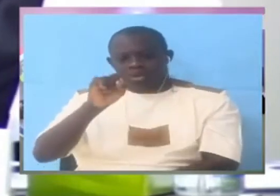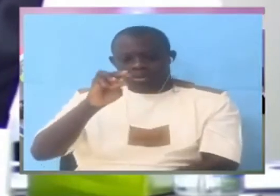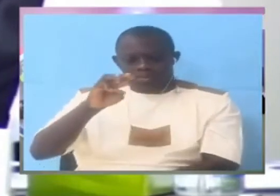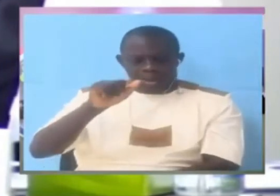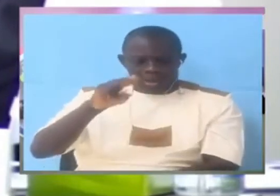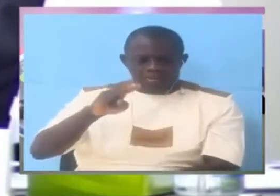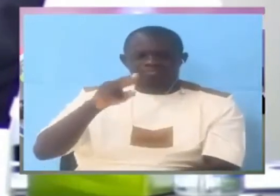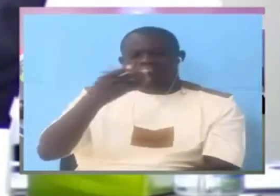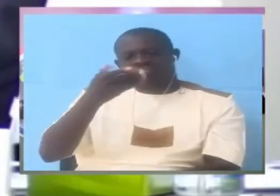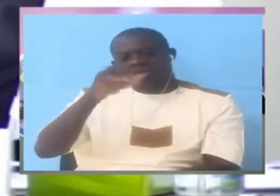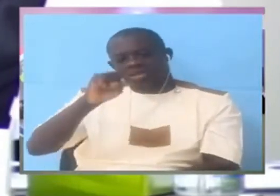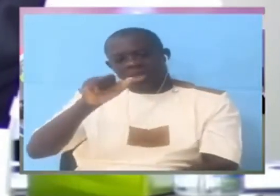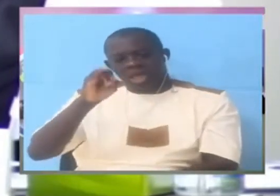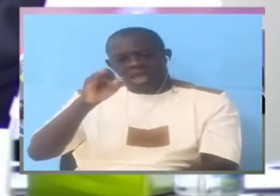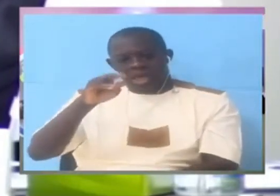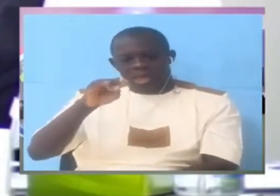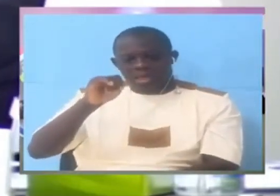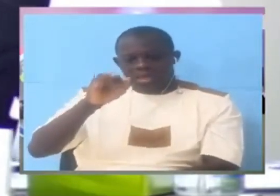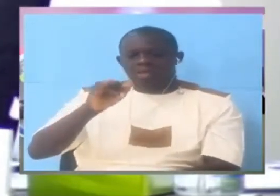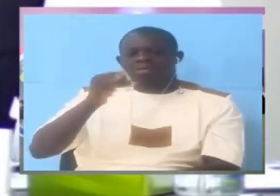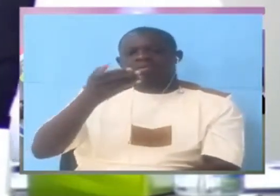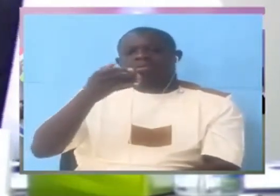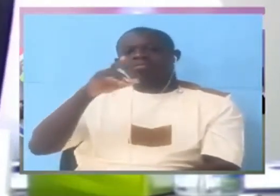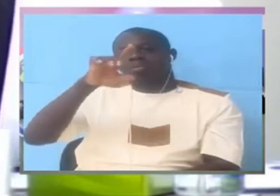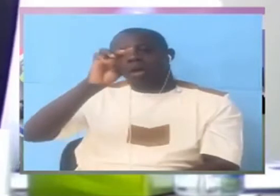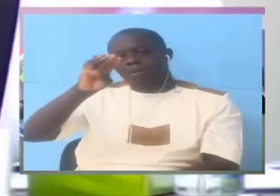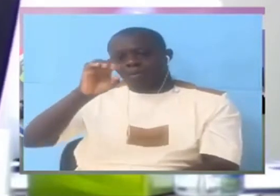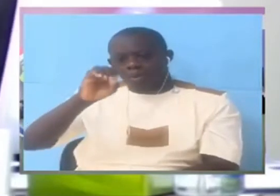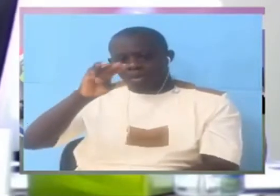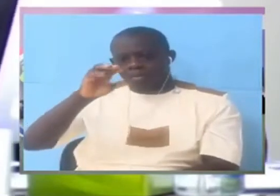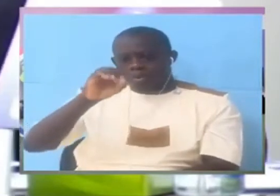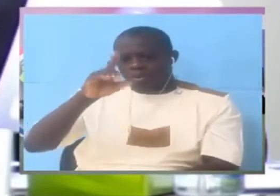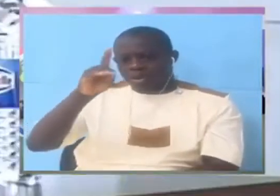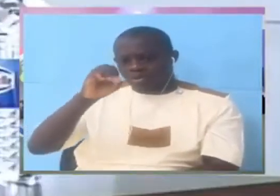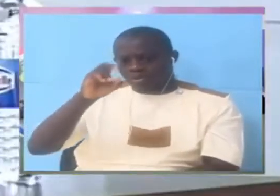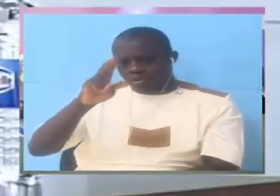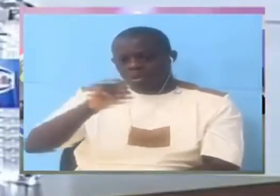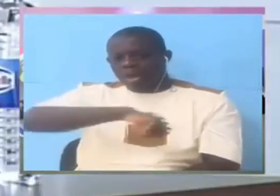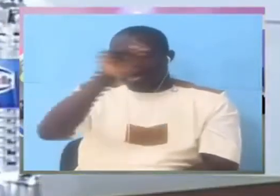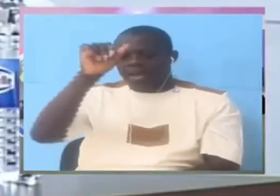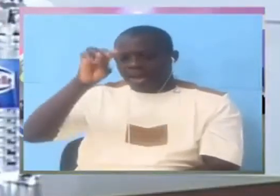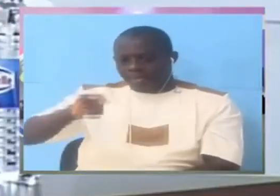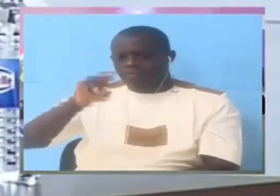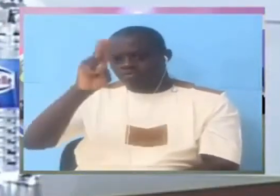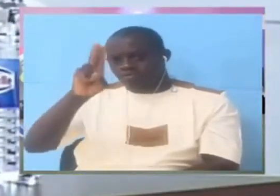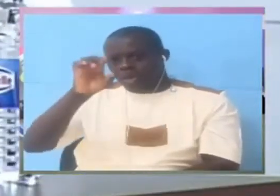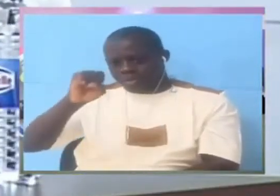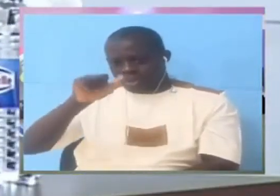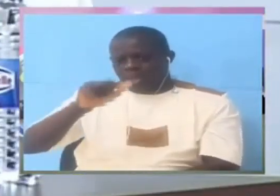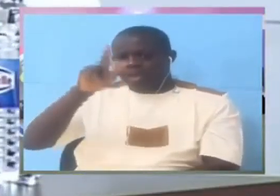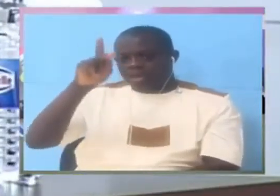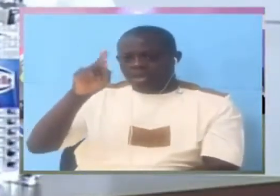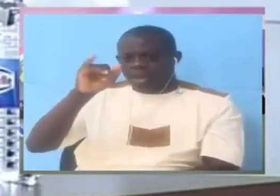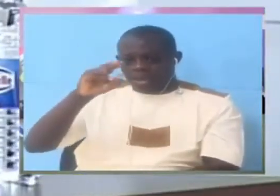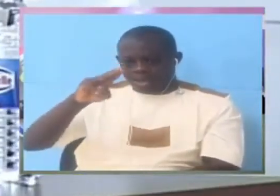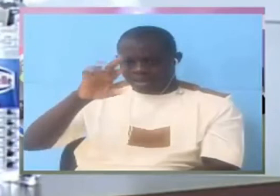money say any money who would pick a jalo mama pick a jalo and musa kinte and musa kinte that's salivist department he's talking about that's his